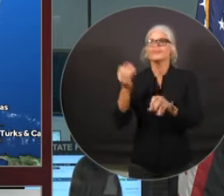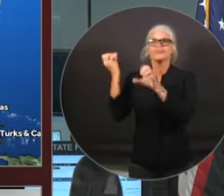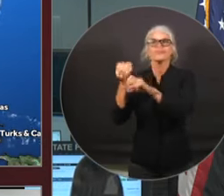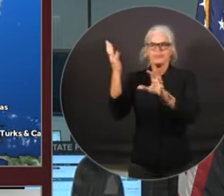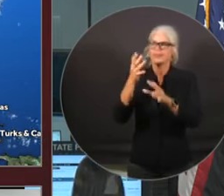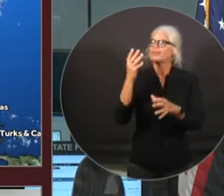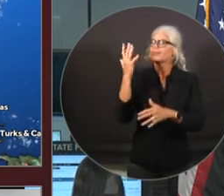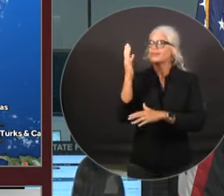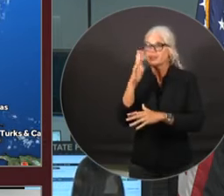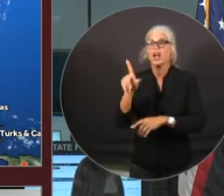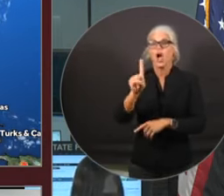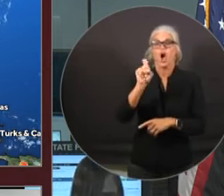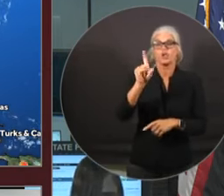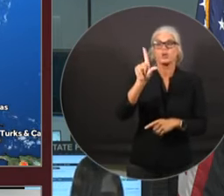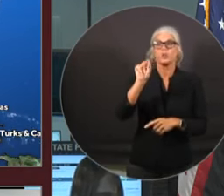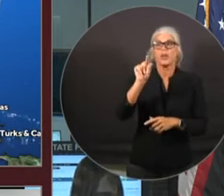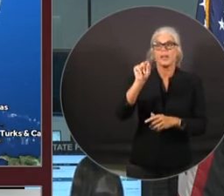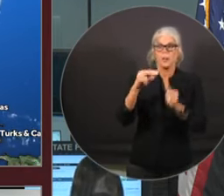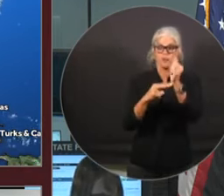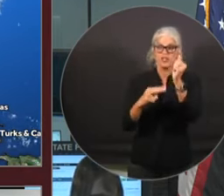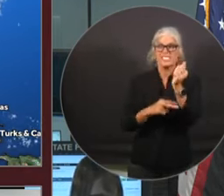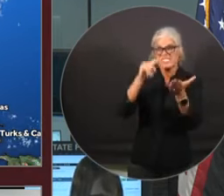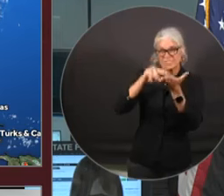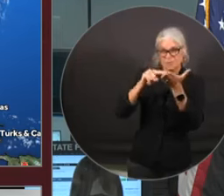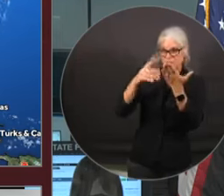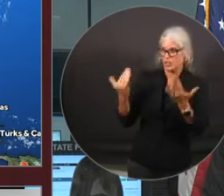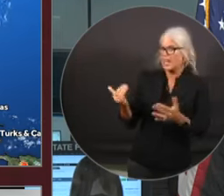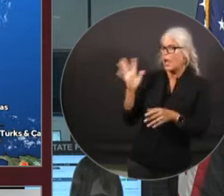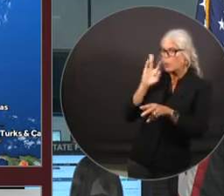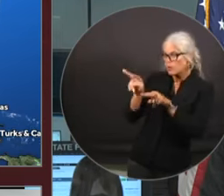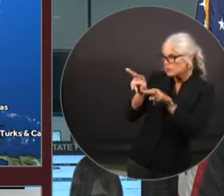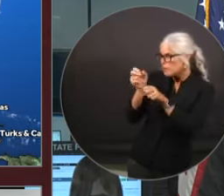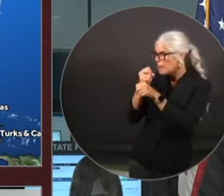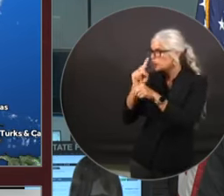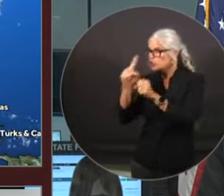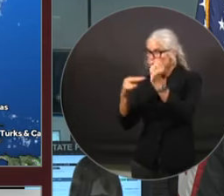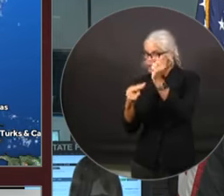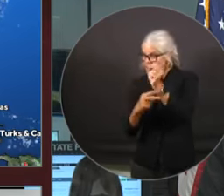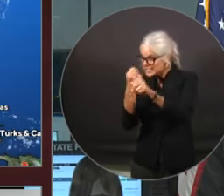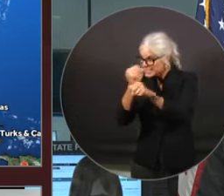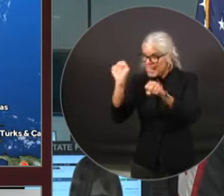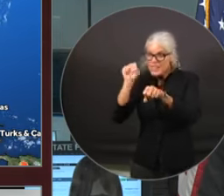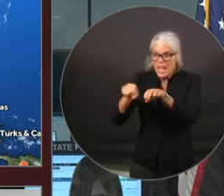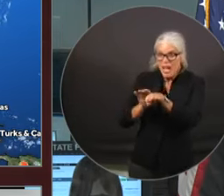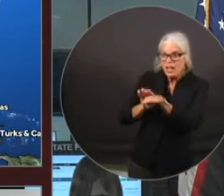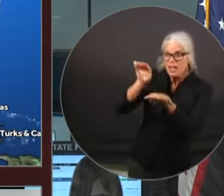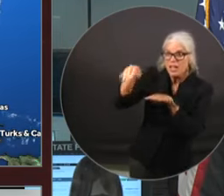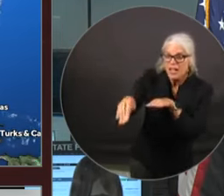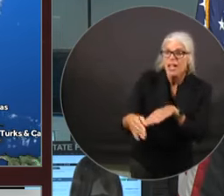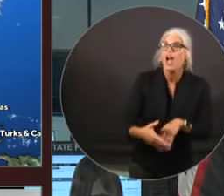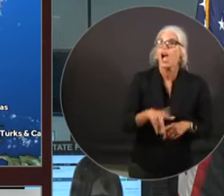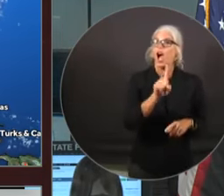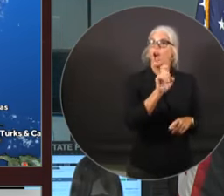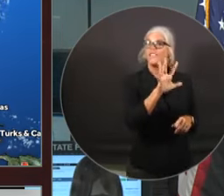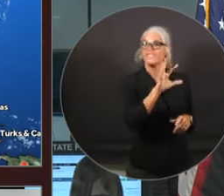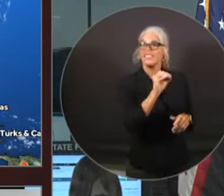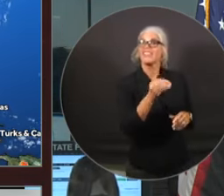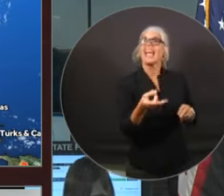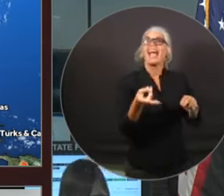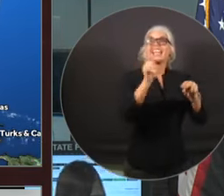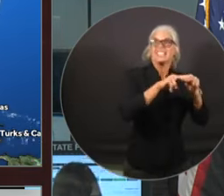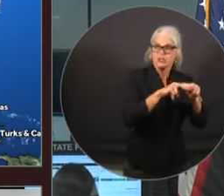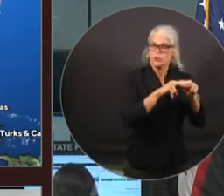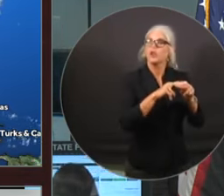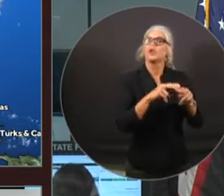crews to quickly clear state roads and interstate from debris, and 150 additional crews to assist with various